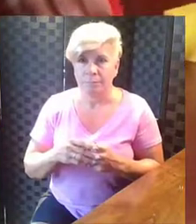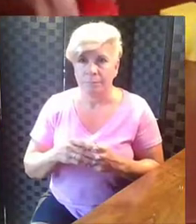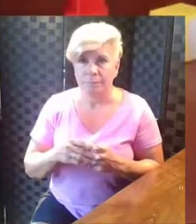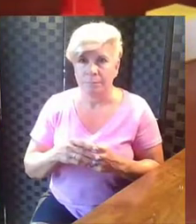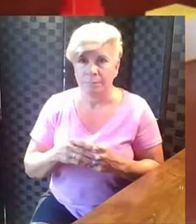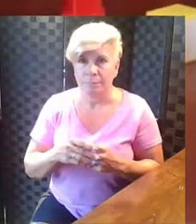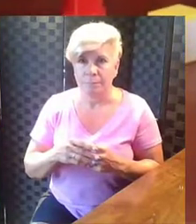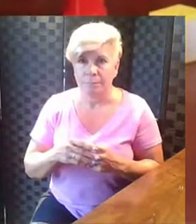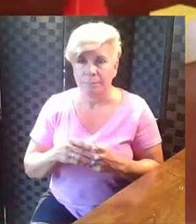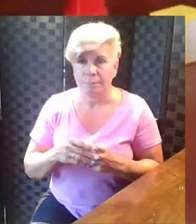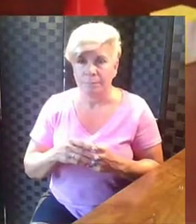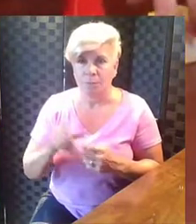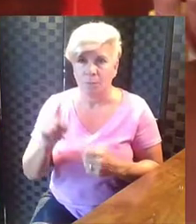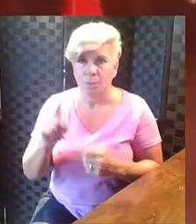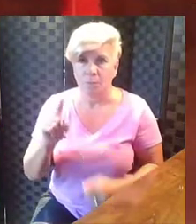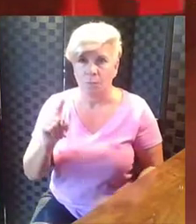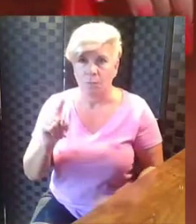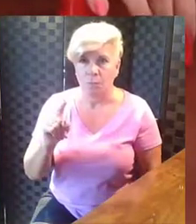This time I grabbed.